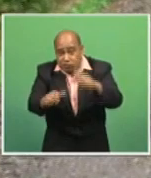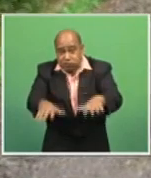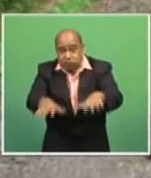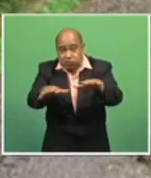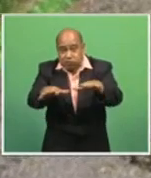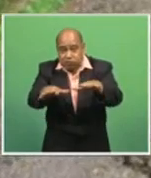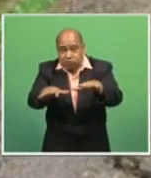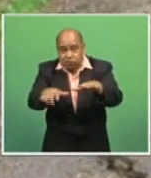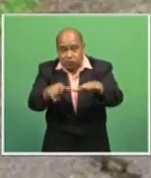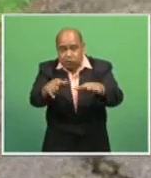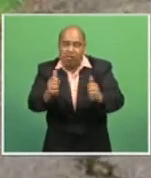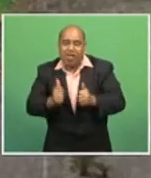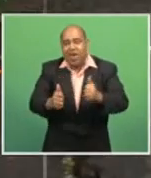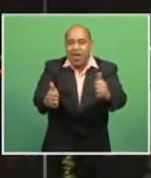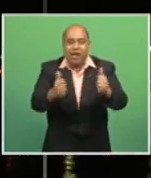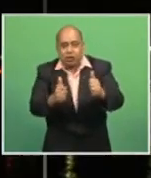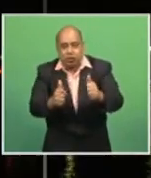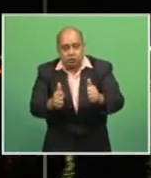depth is hard to gauge.